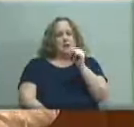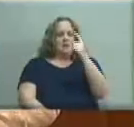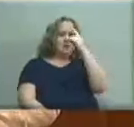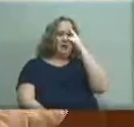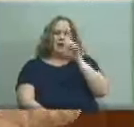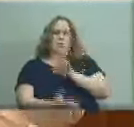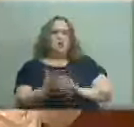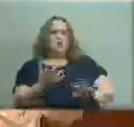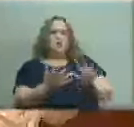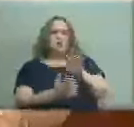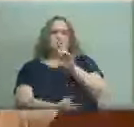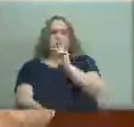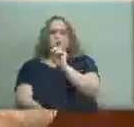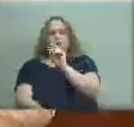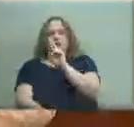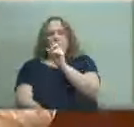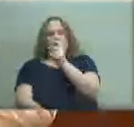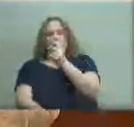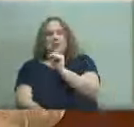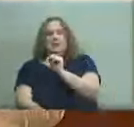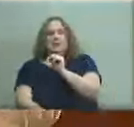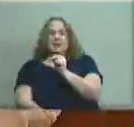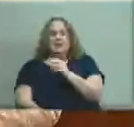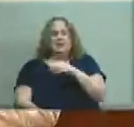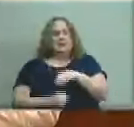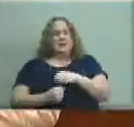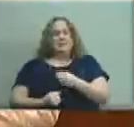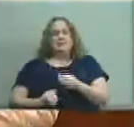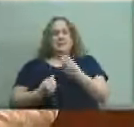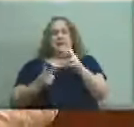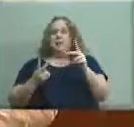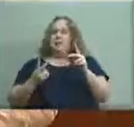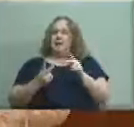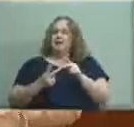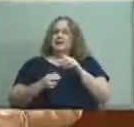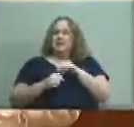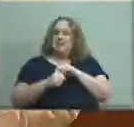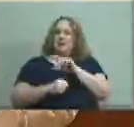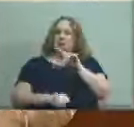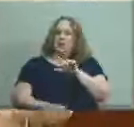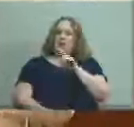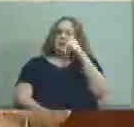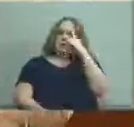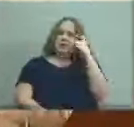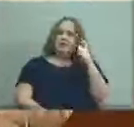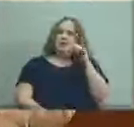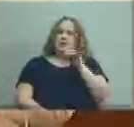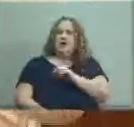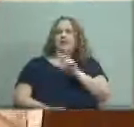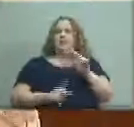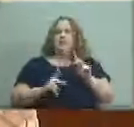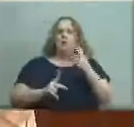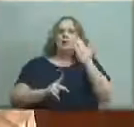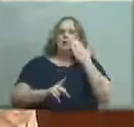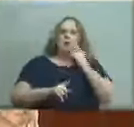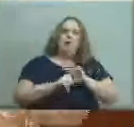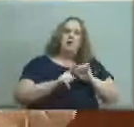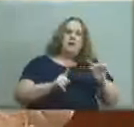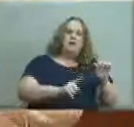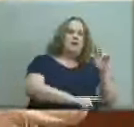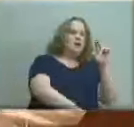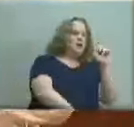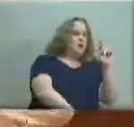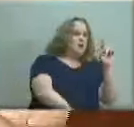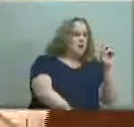the name Norton is is in a lot of places in Louisville that is true but because of that people have learned to distinguish between Norton Hospital